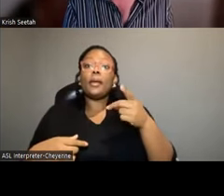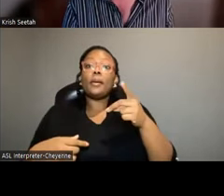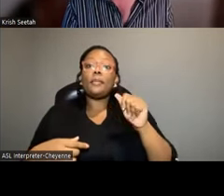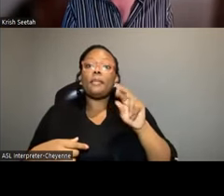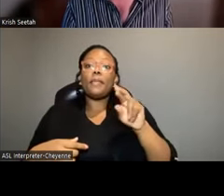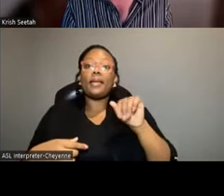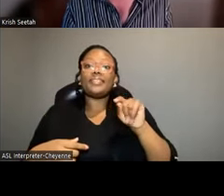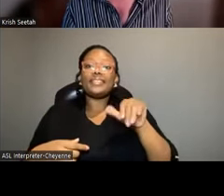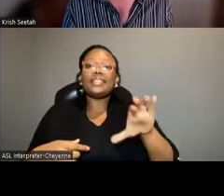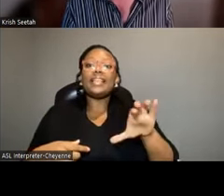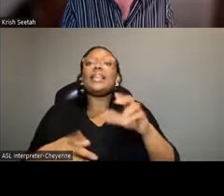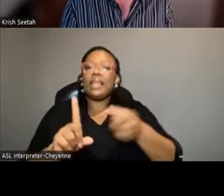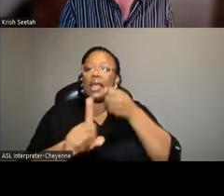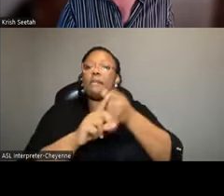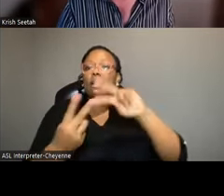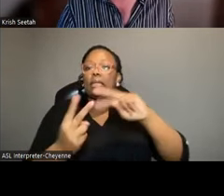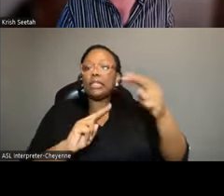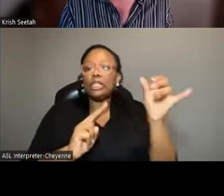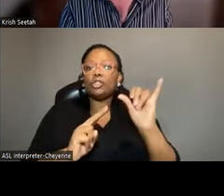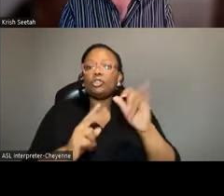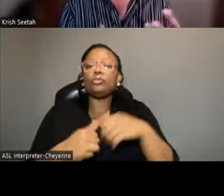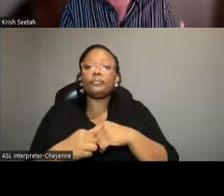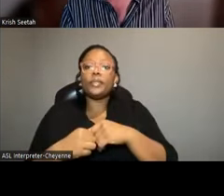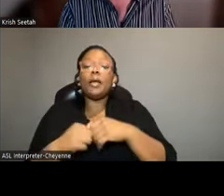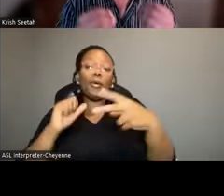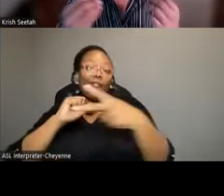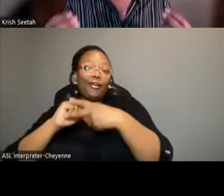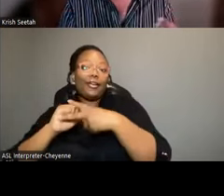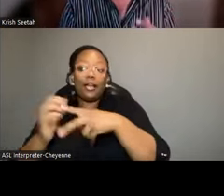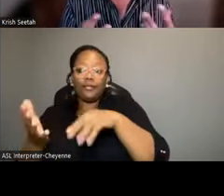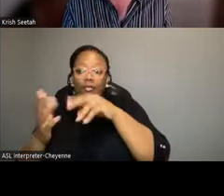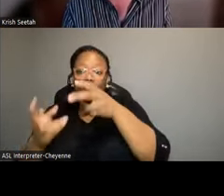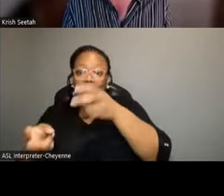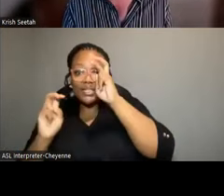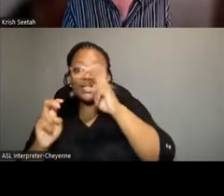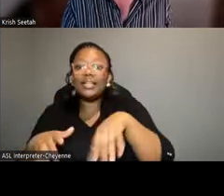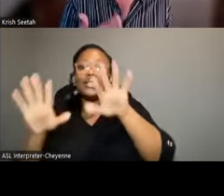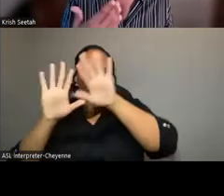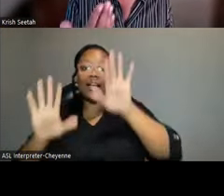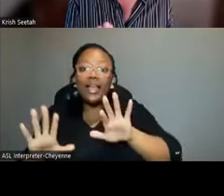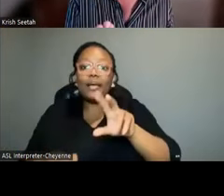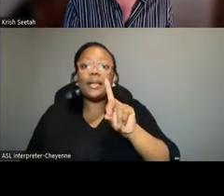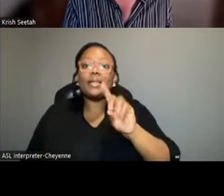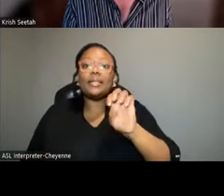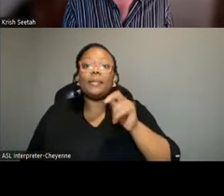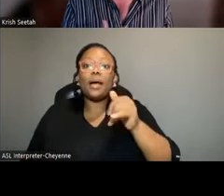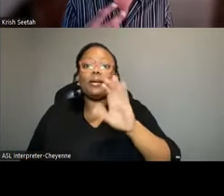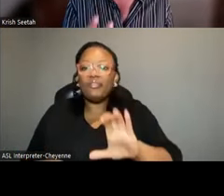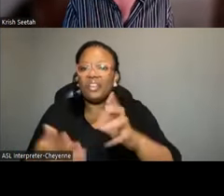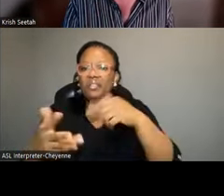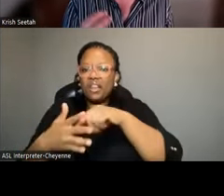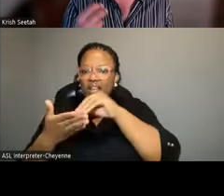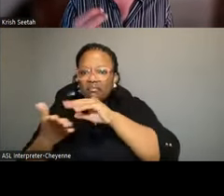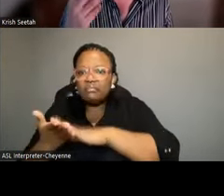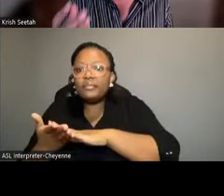vector DNA as well. We've got archival records of disease, on climate, on demography. And of course, as I said to you, we've got